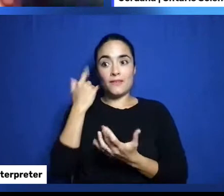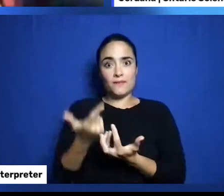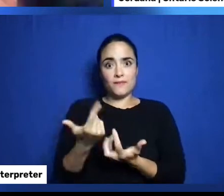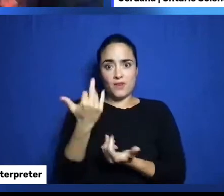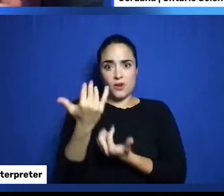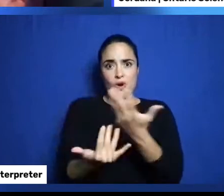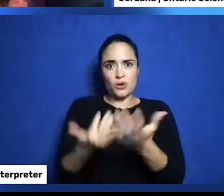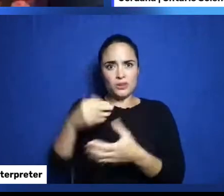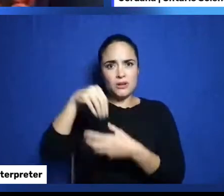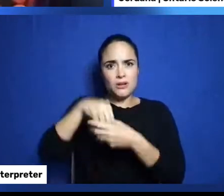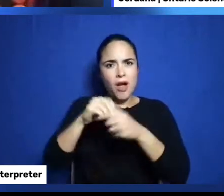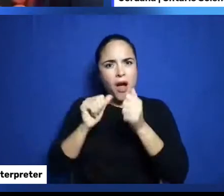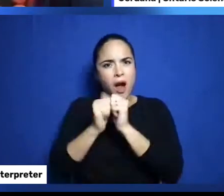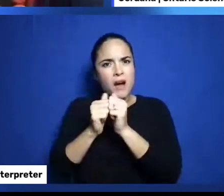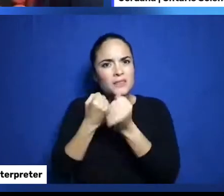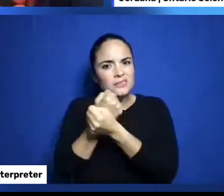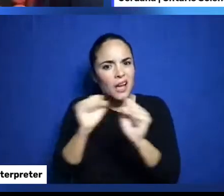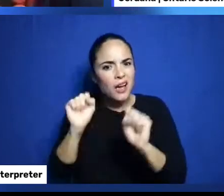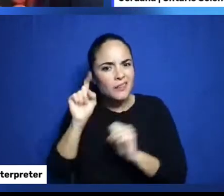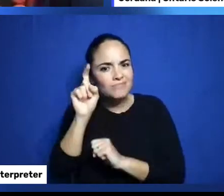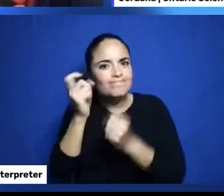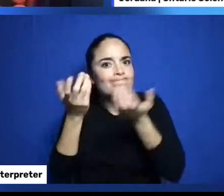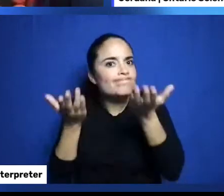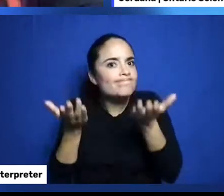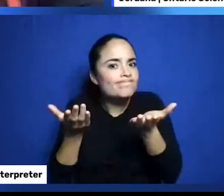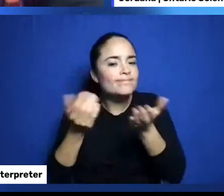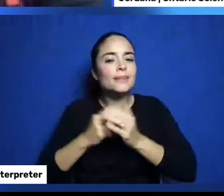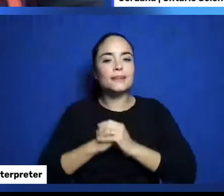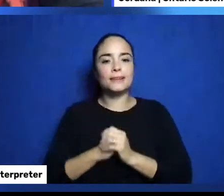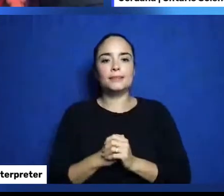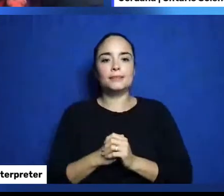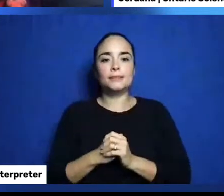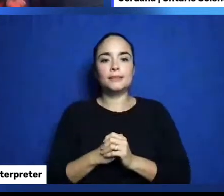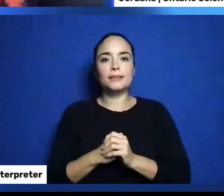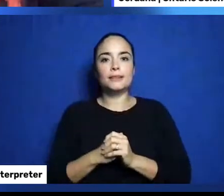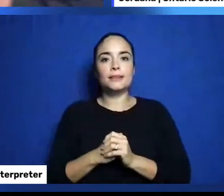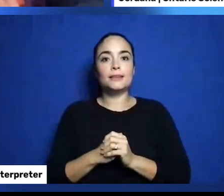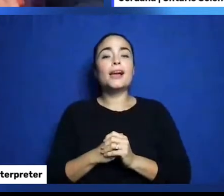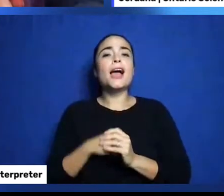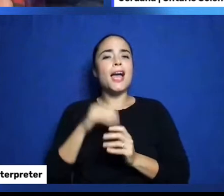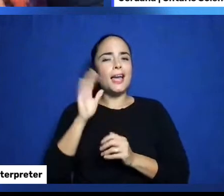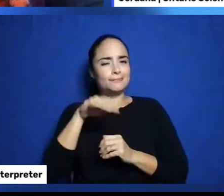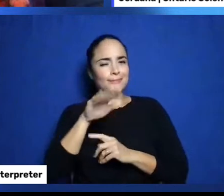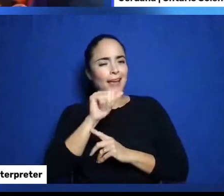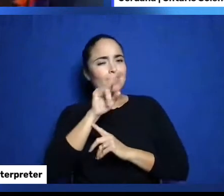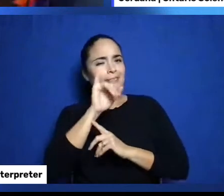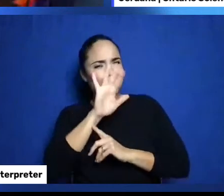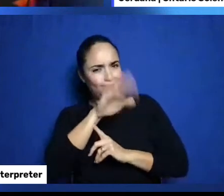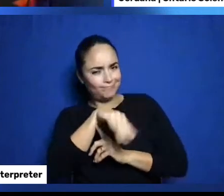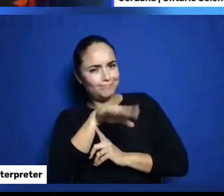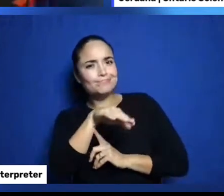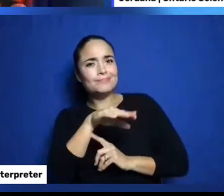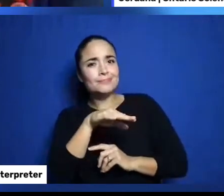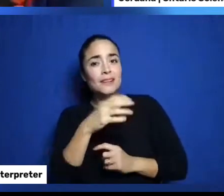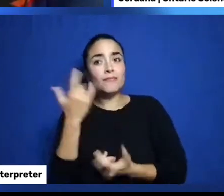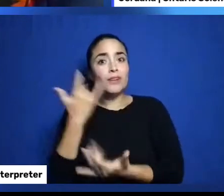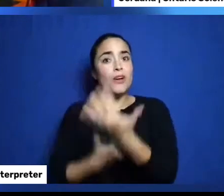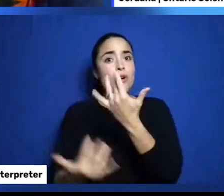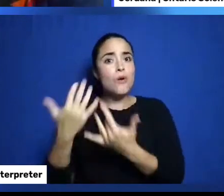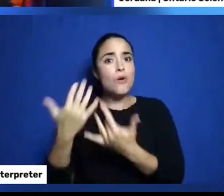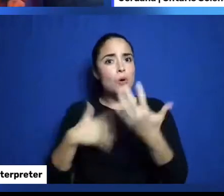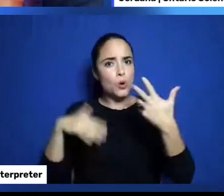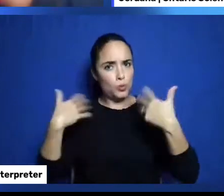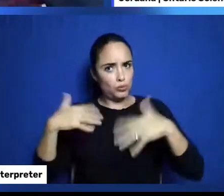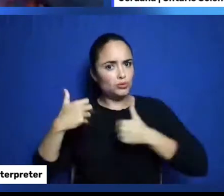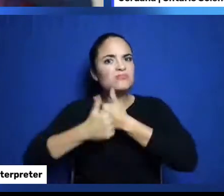is an important question. Thank you Avery. So Avery. Fire. Is something that can be dangerous. But